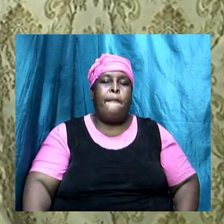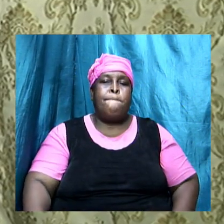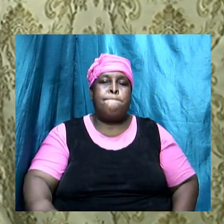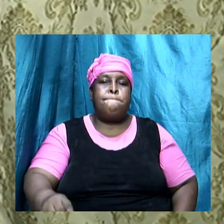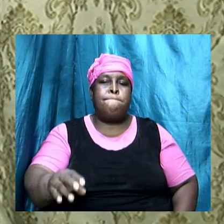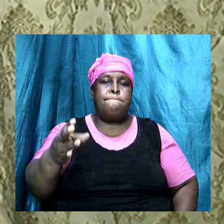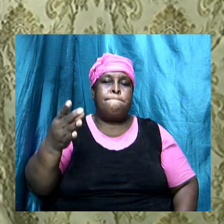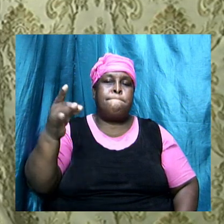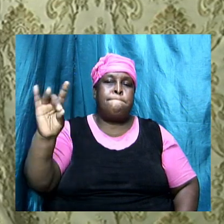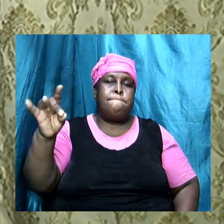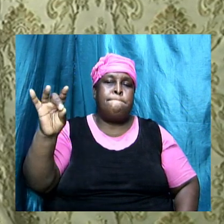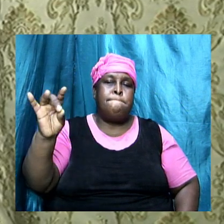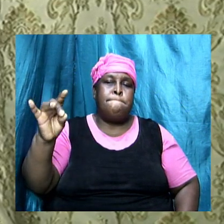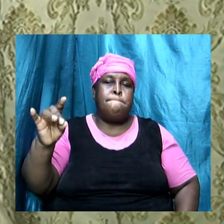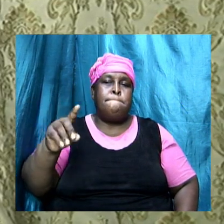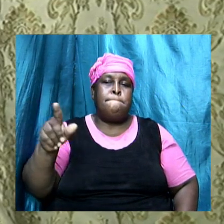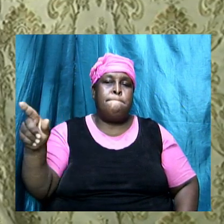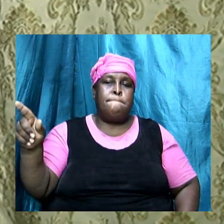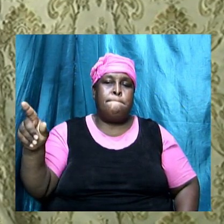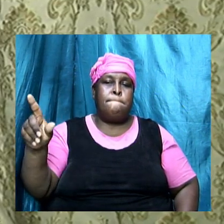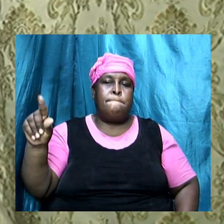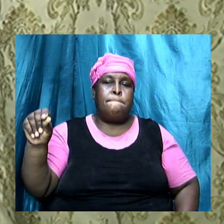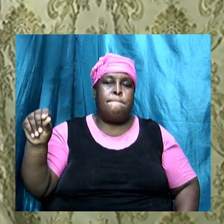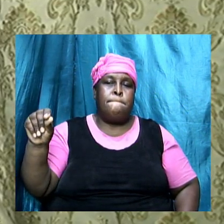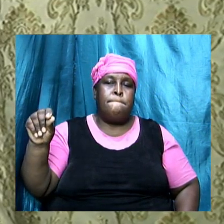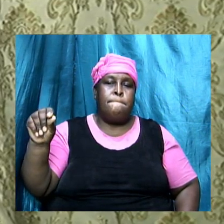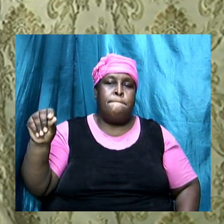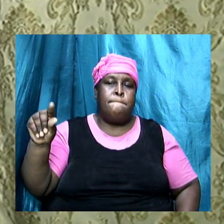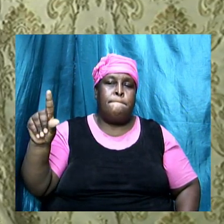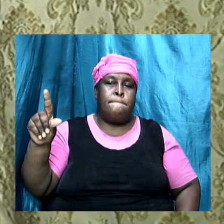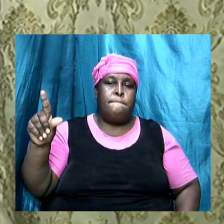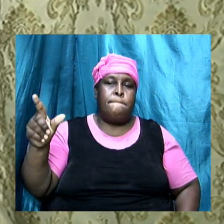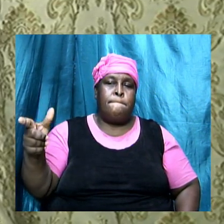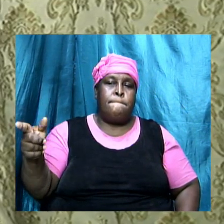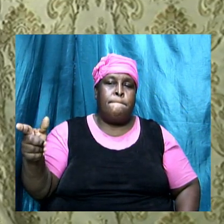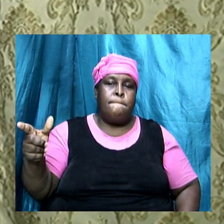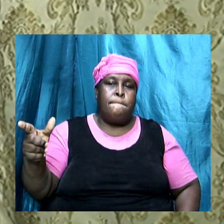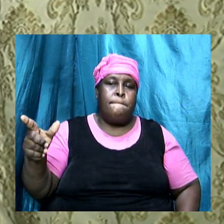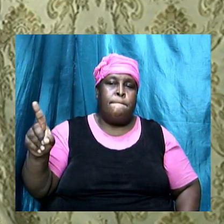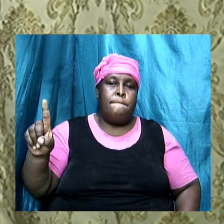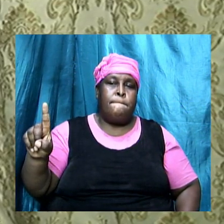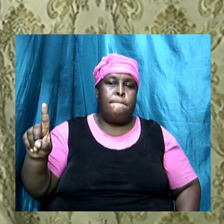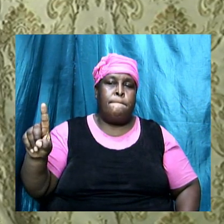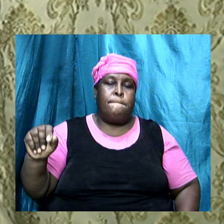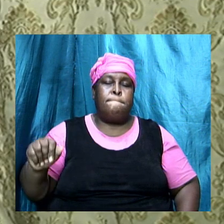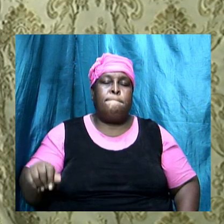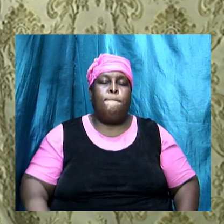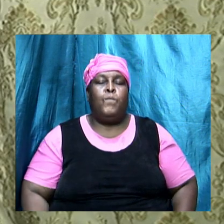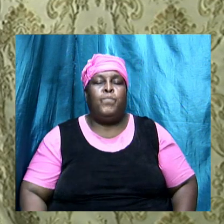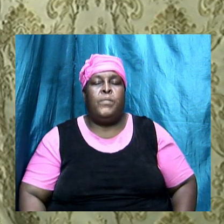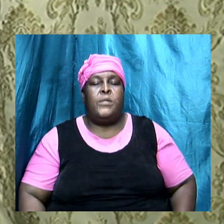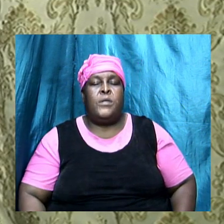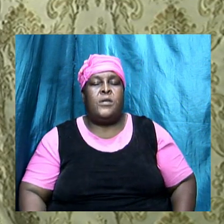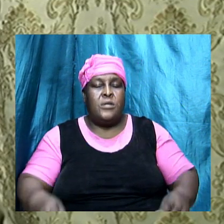18 through to 21 and we are now going to move and look at the doctrine